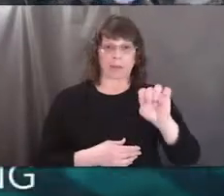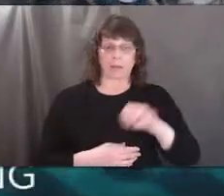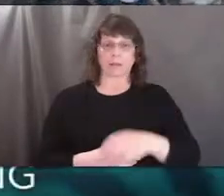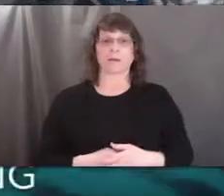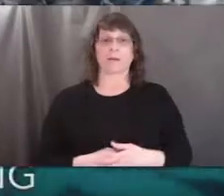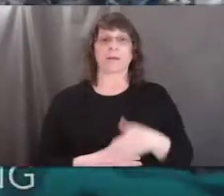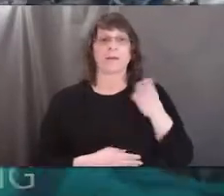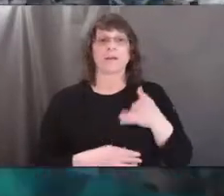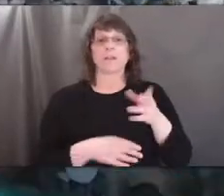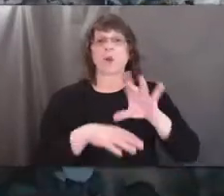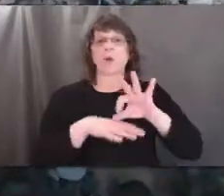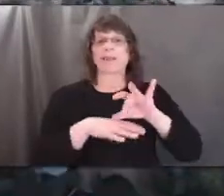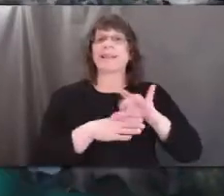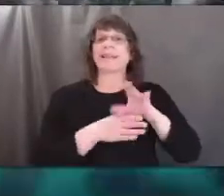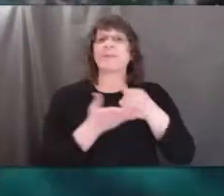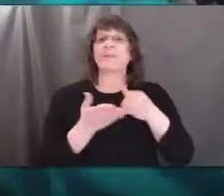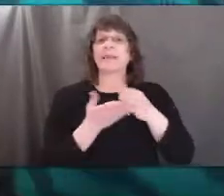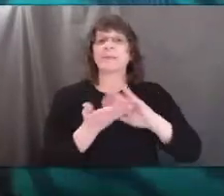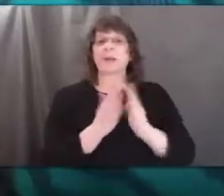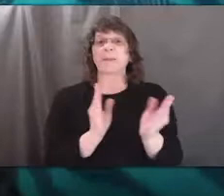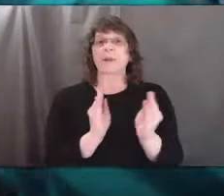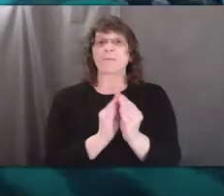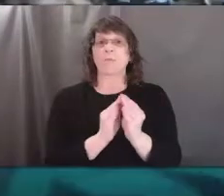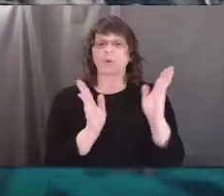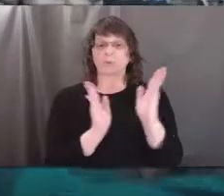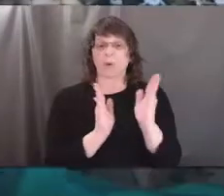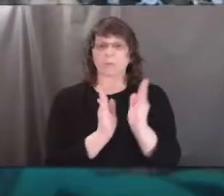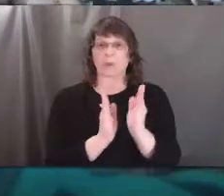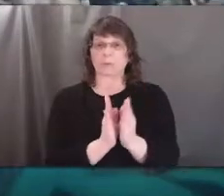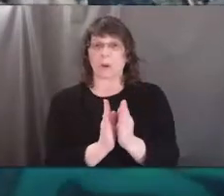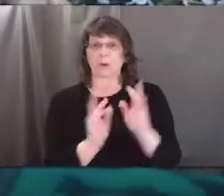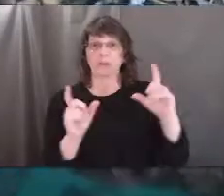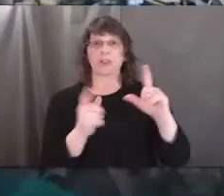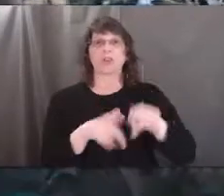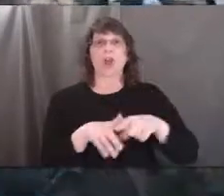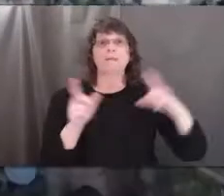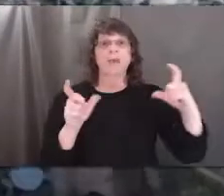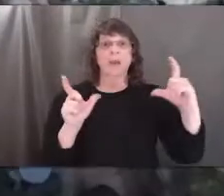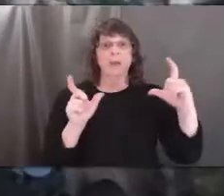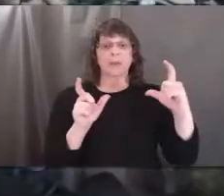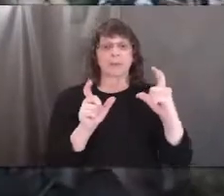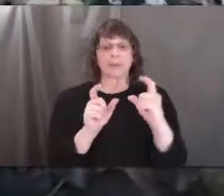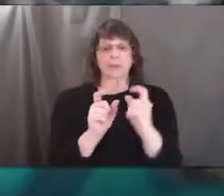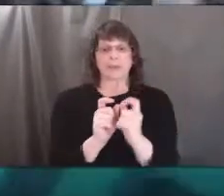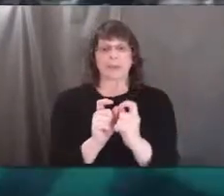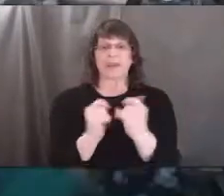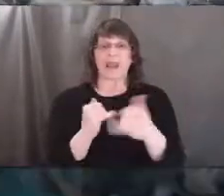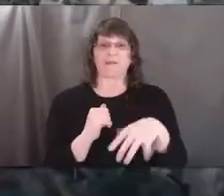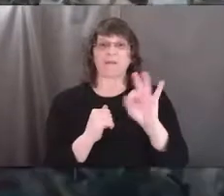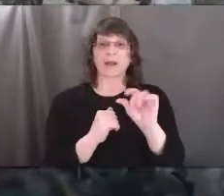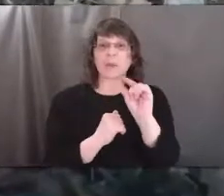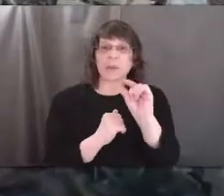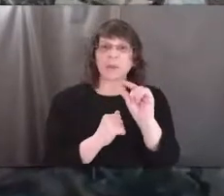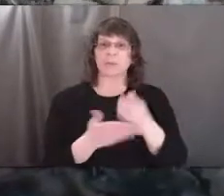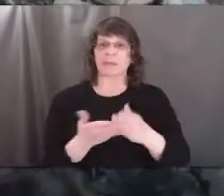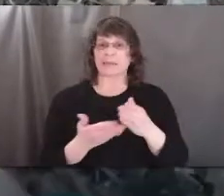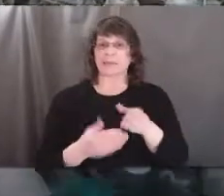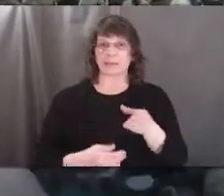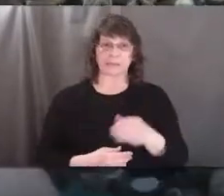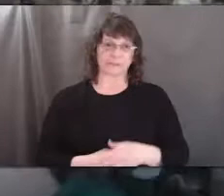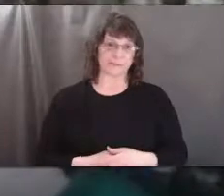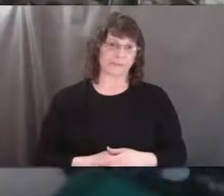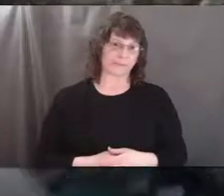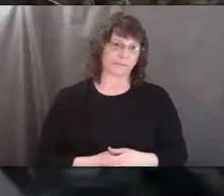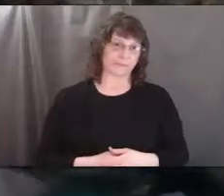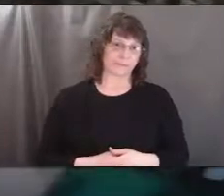The leaf pieces are definitely getting smaller the deeper I go. They started out big chunkers and now I'm getting little pieces. This looks like